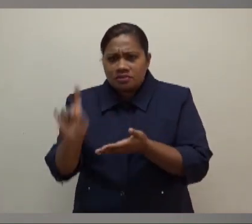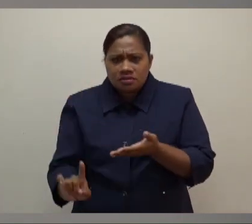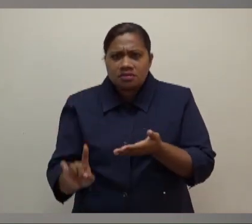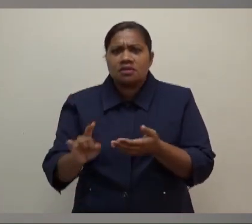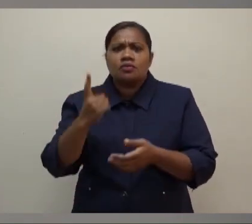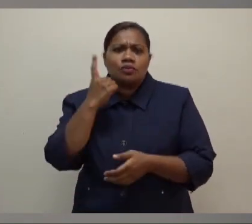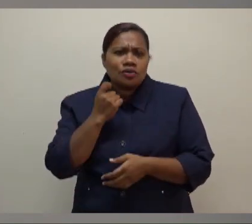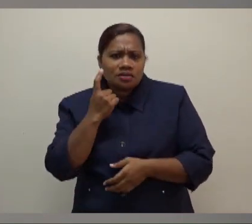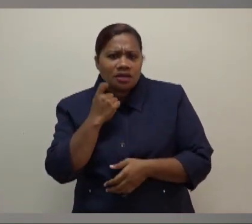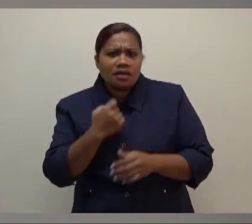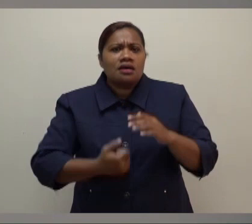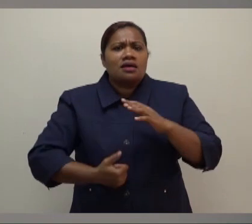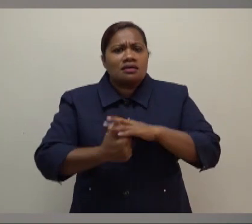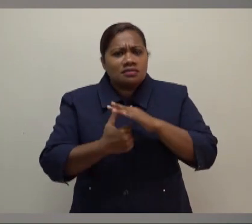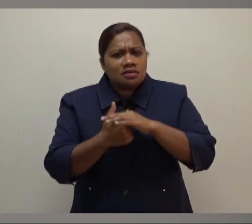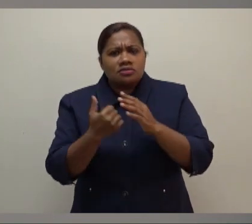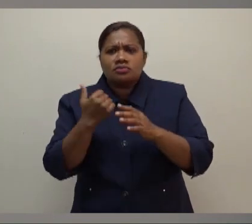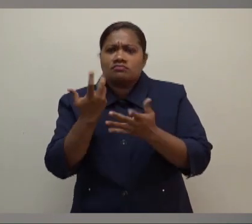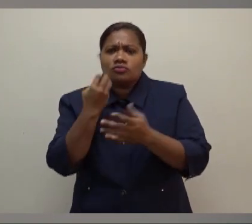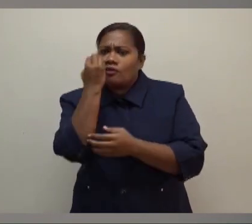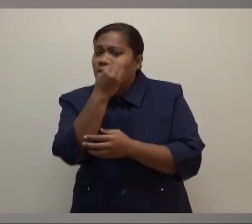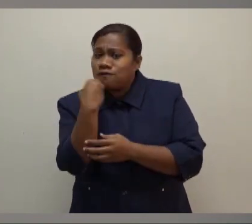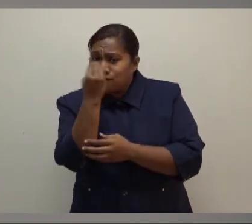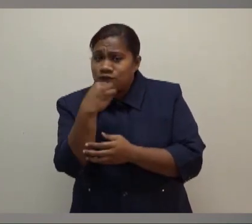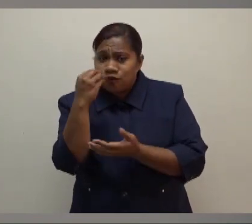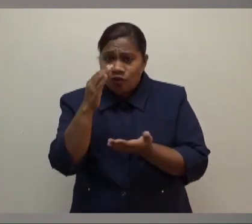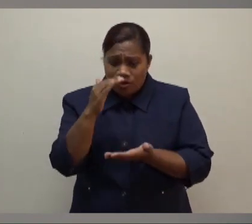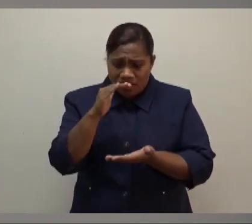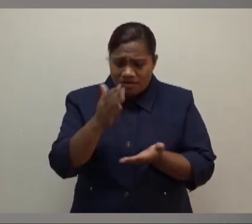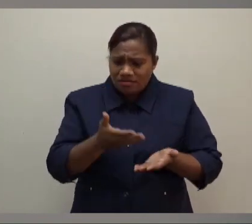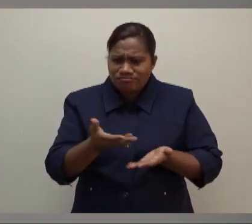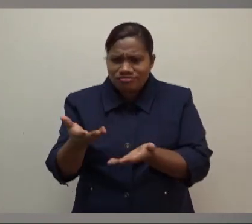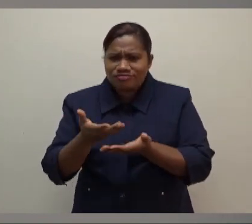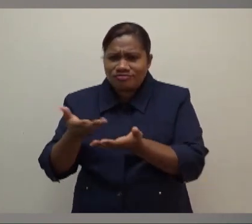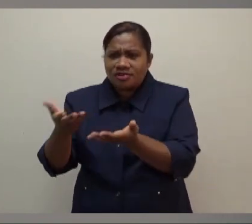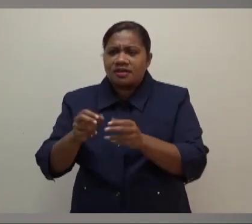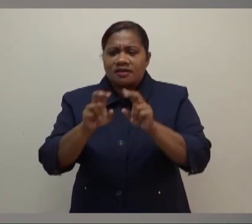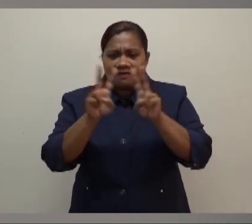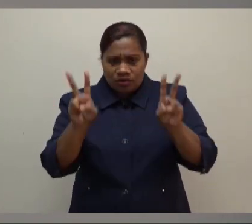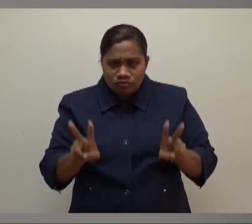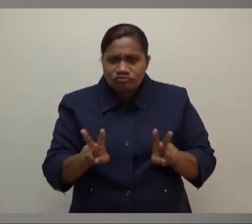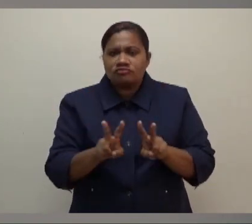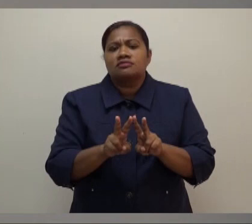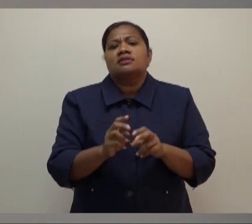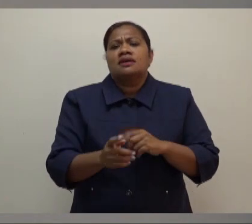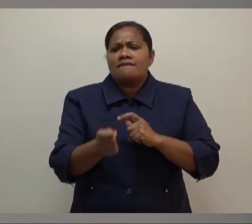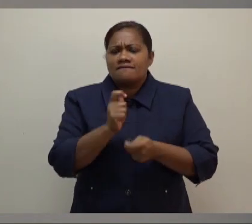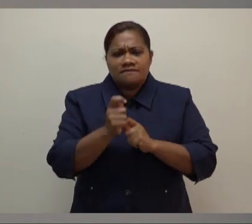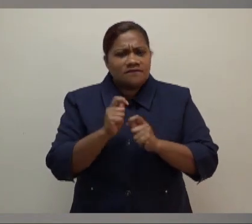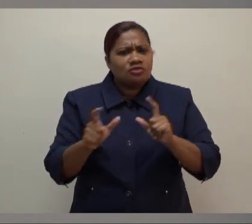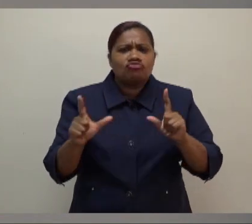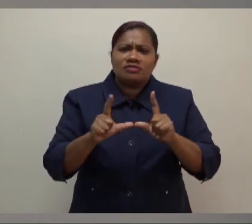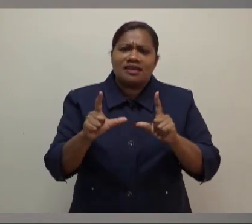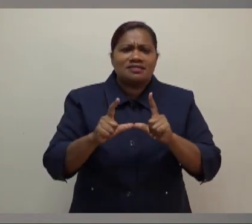GPs, food, food rations, payment of market vendors fees, fishing license fees, and other